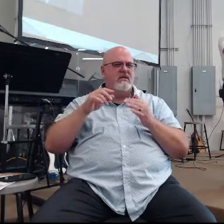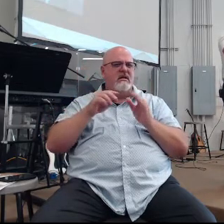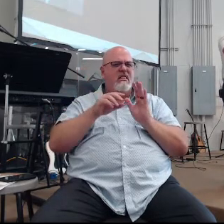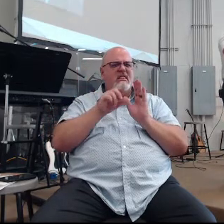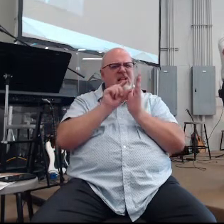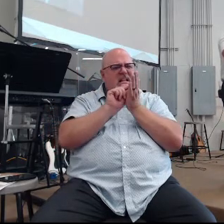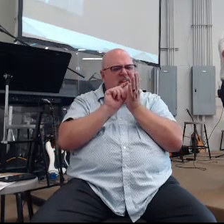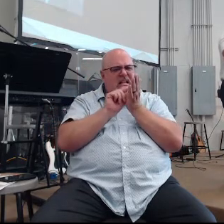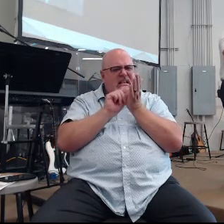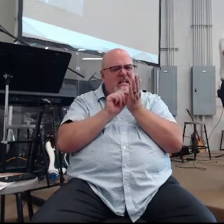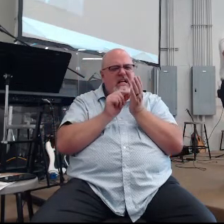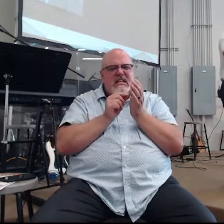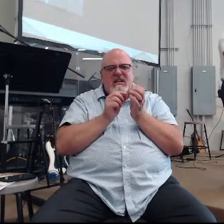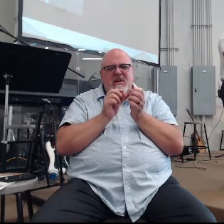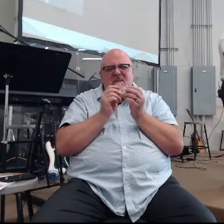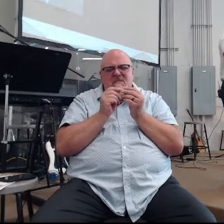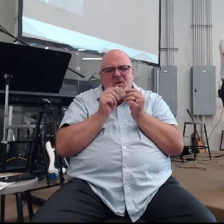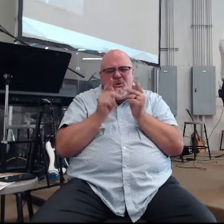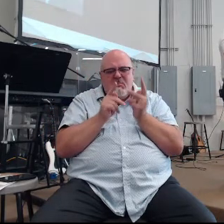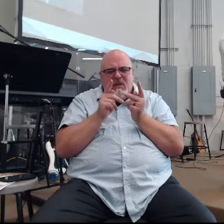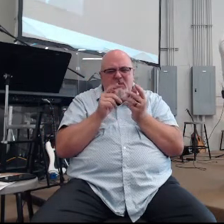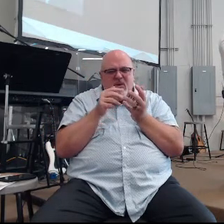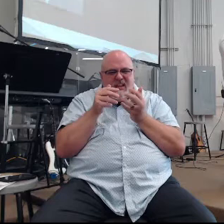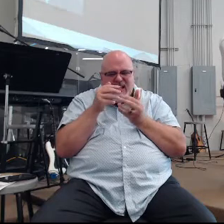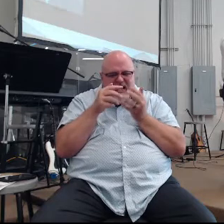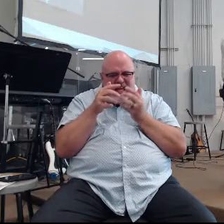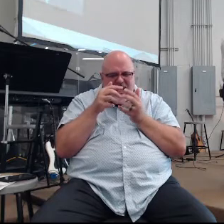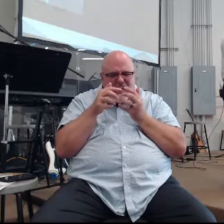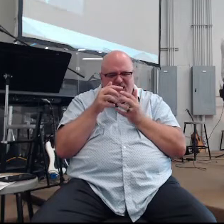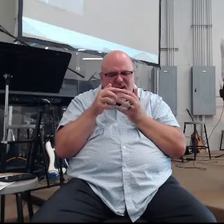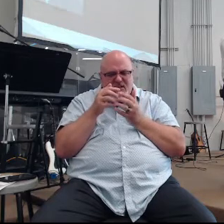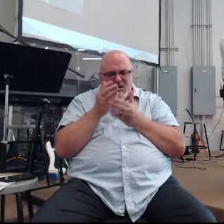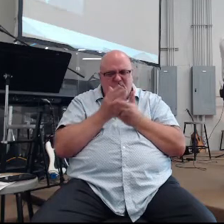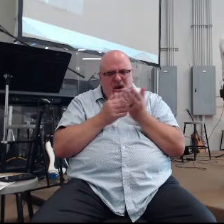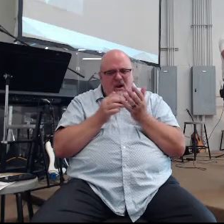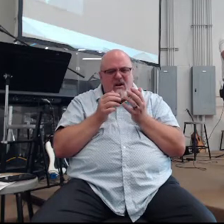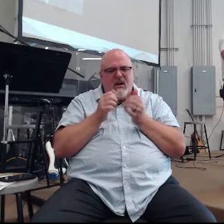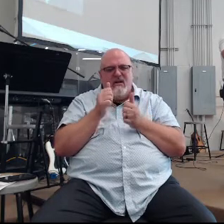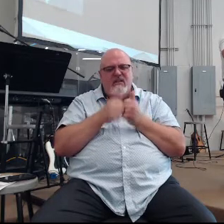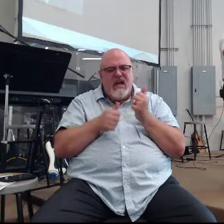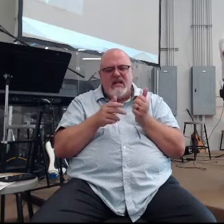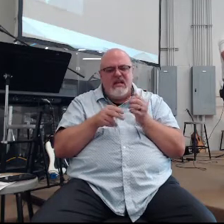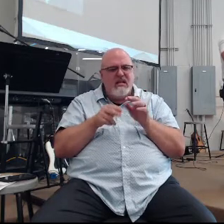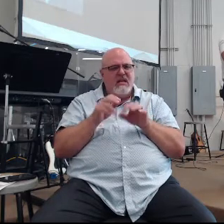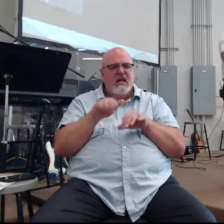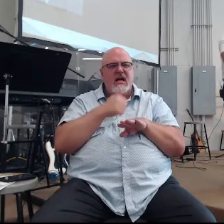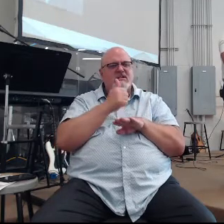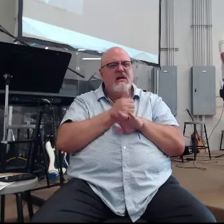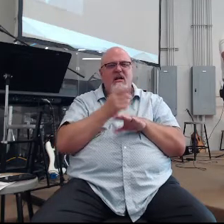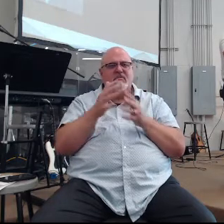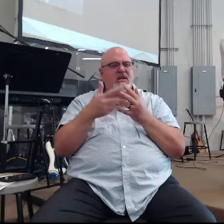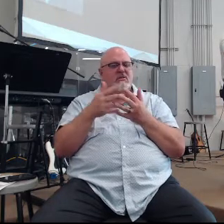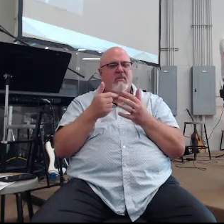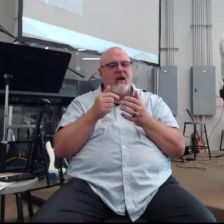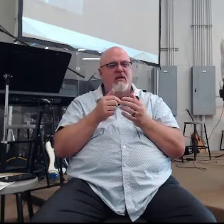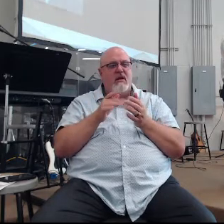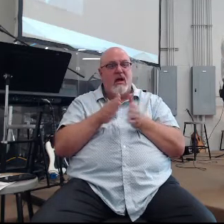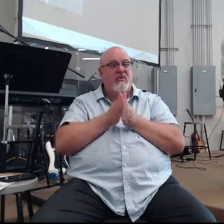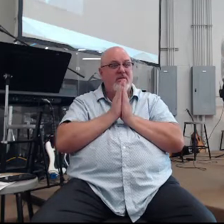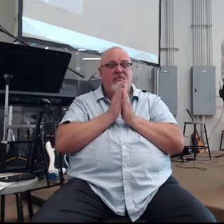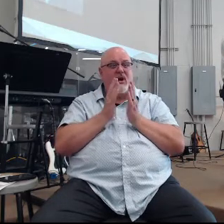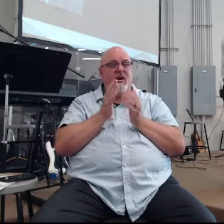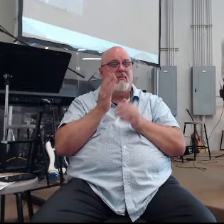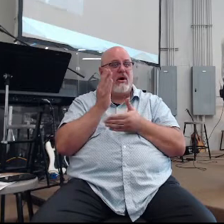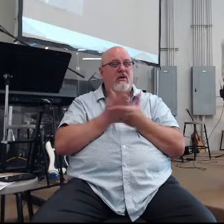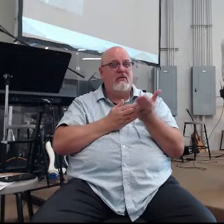attended, the least interactive part of our gatherings in any setting, Sundays or weekdays, it was the prayer